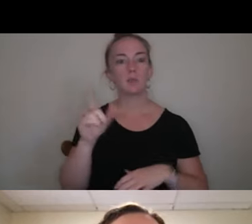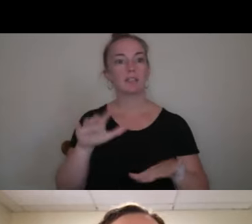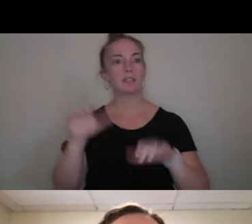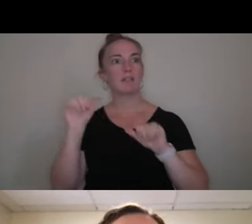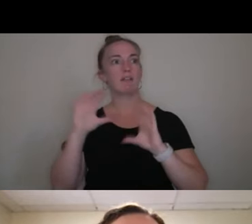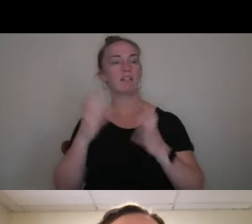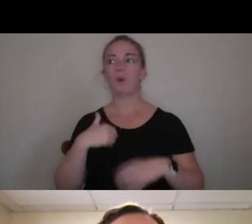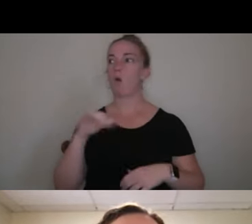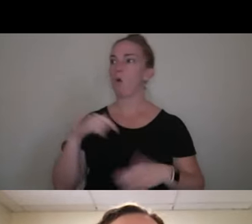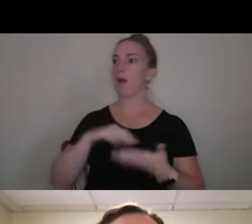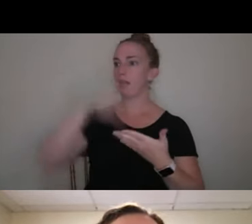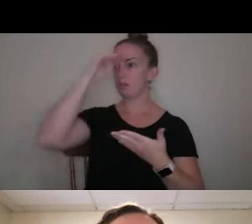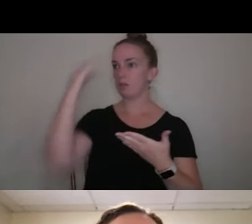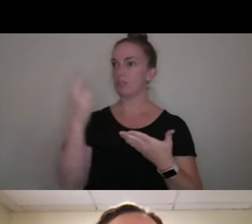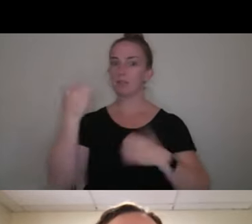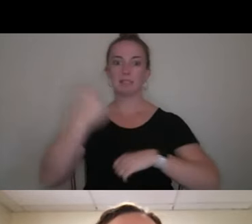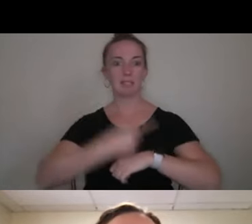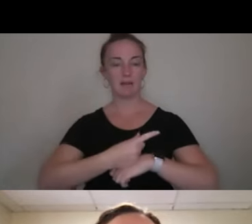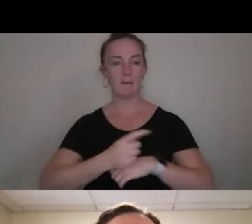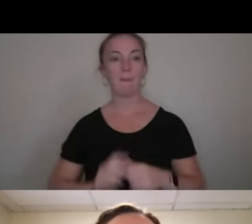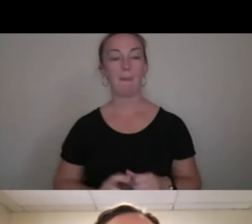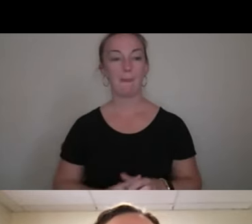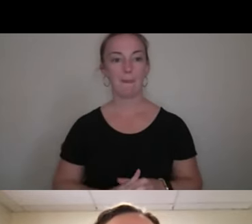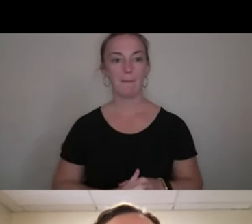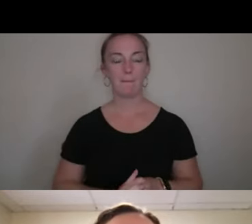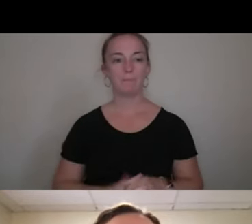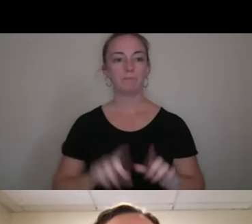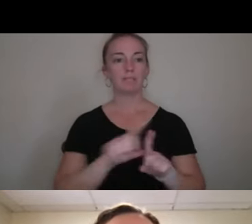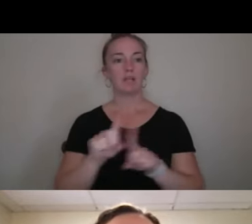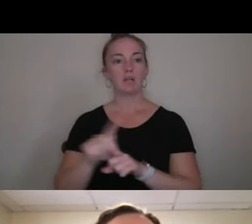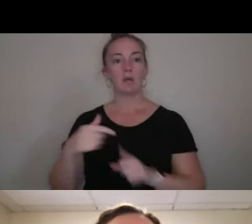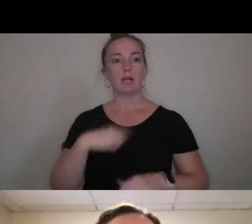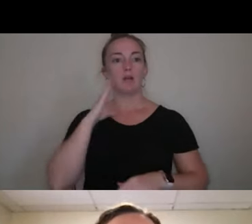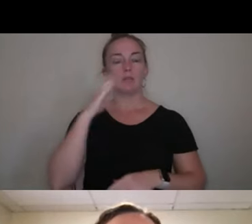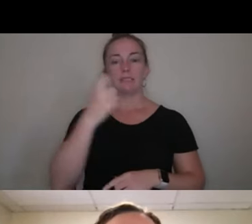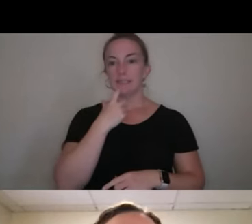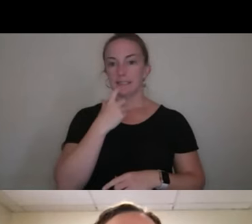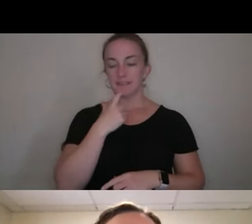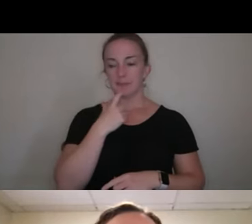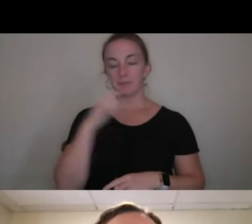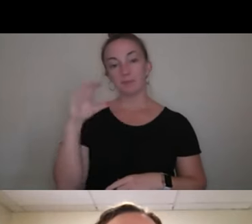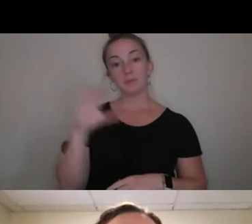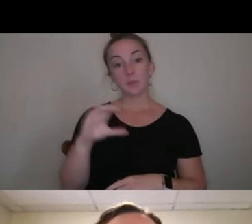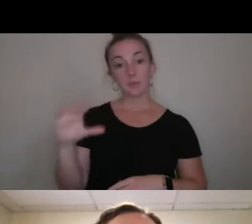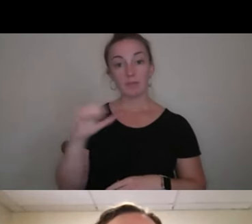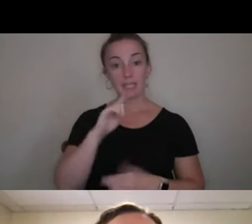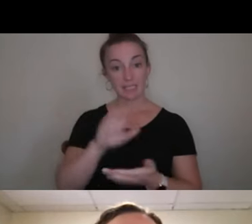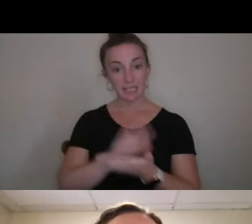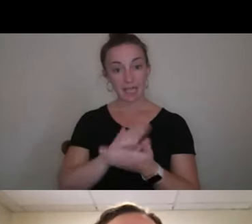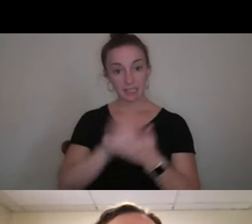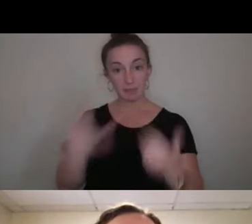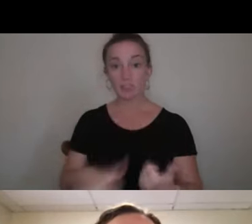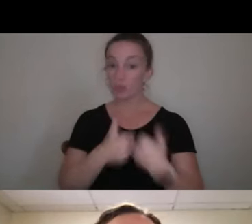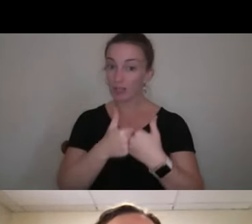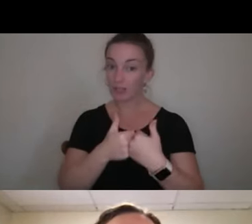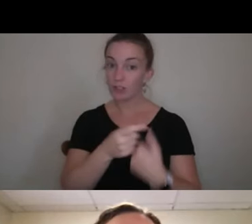like wow I learned something today. Um, and also I will say that Center is academically challenging so